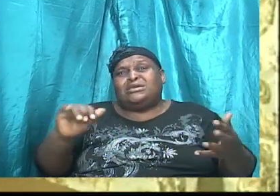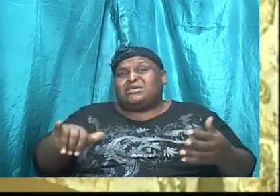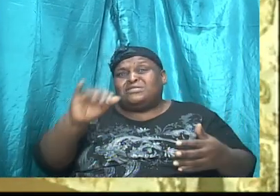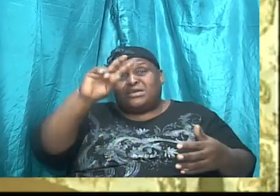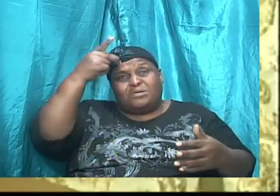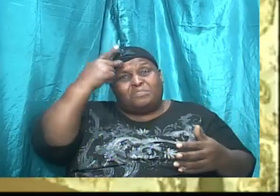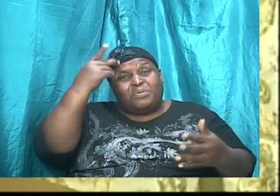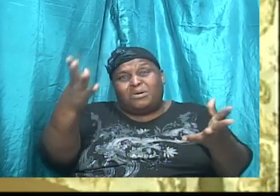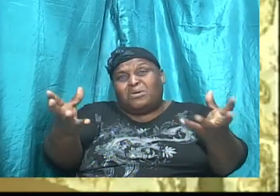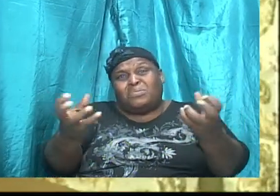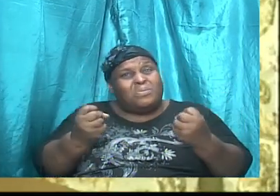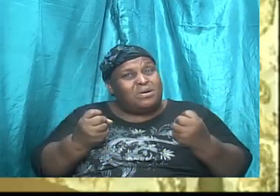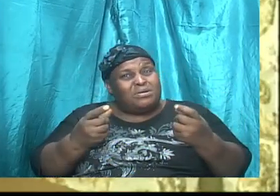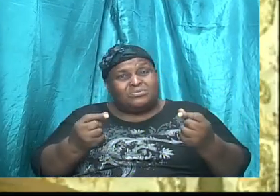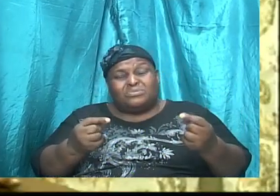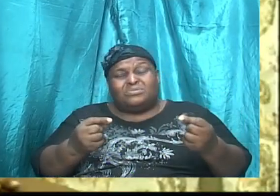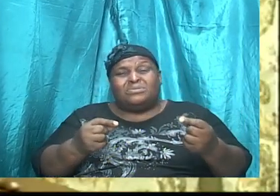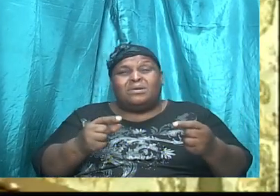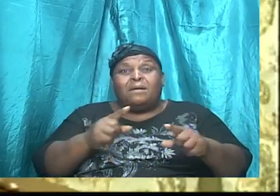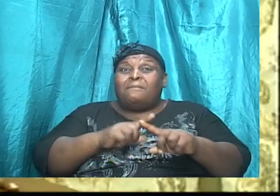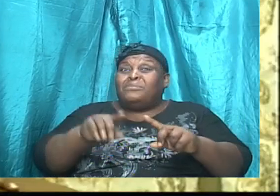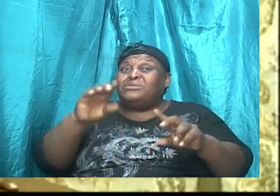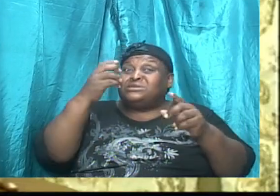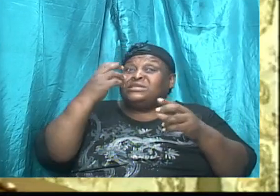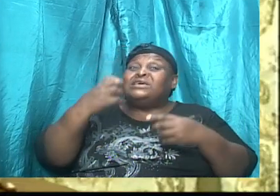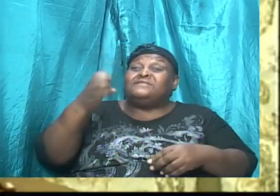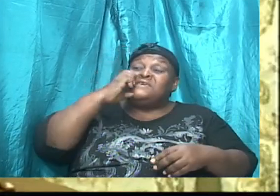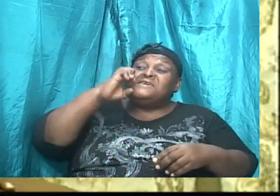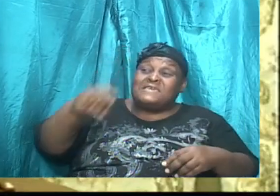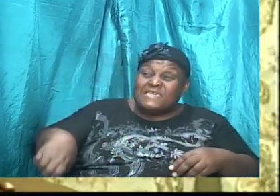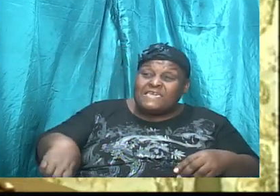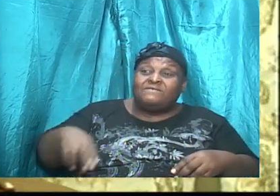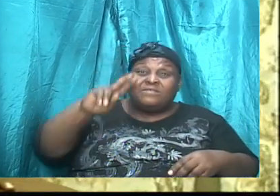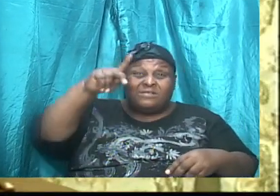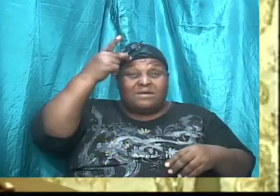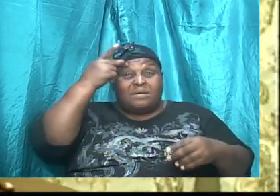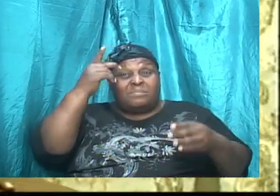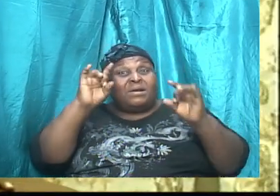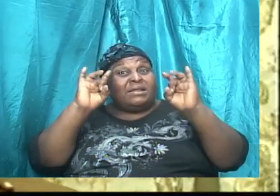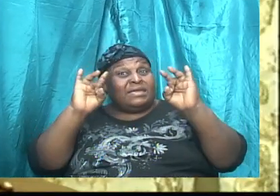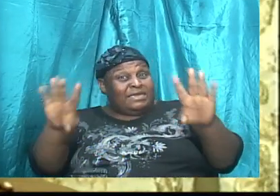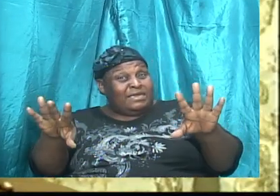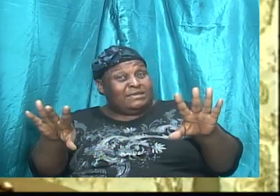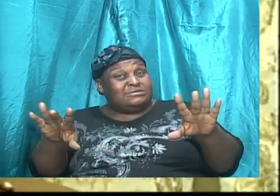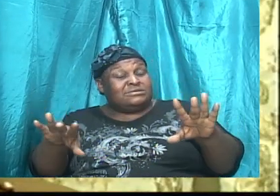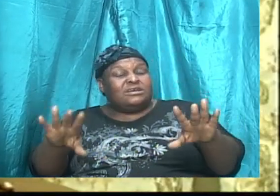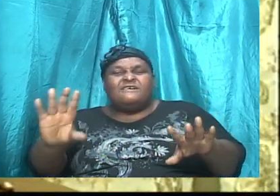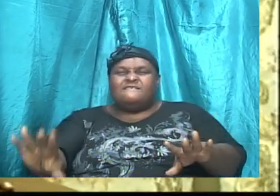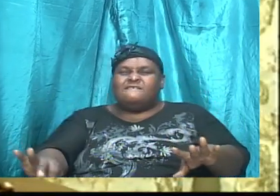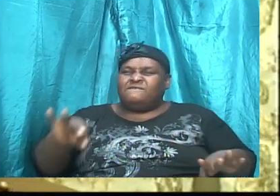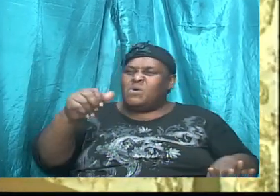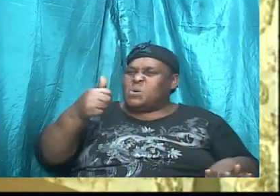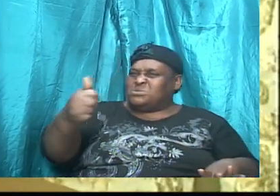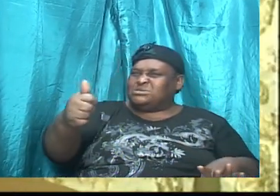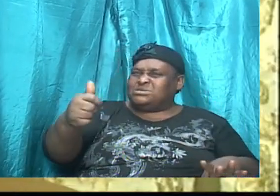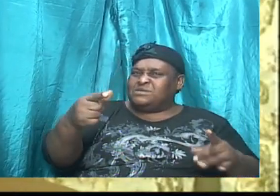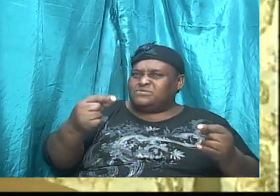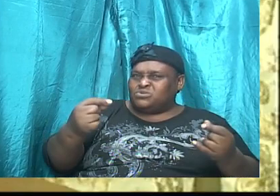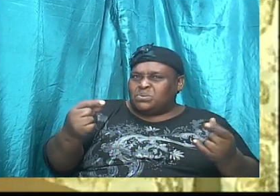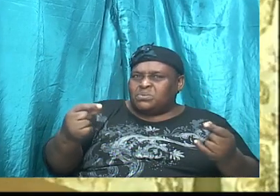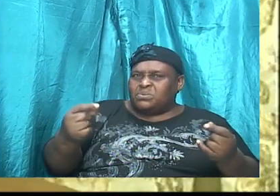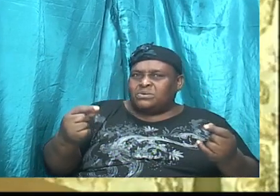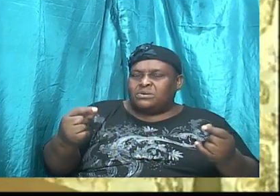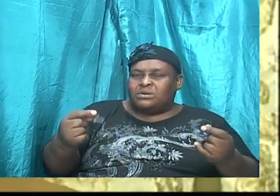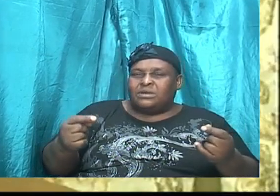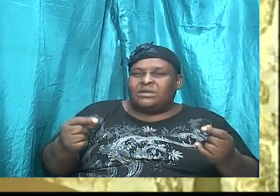but the evil that he hates, the Bible says, that he found himself doing. And